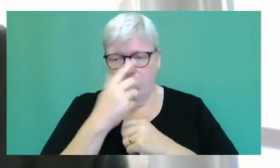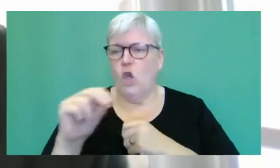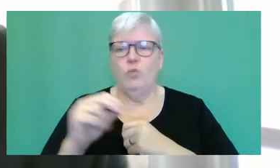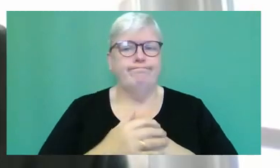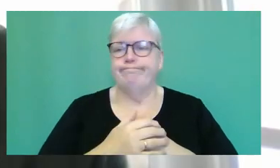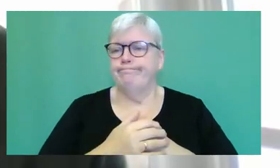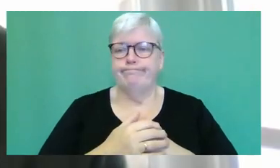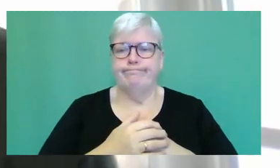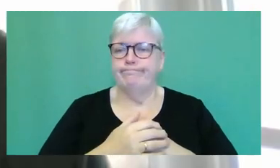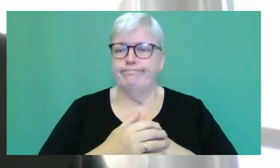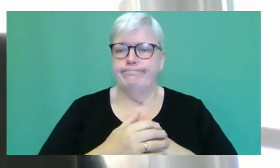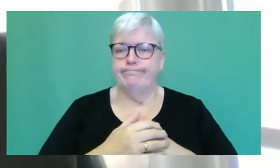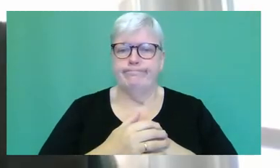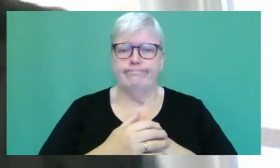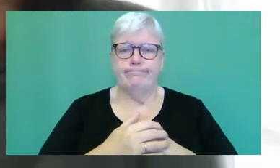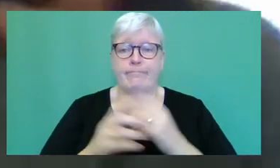No. Okay.